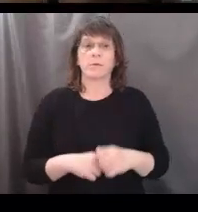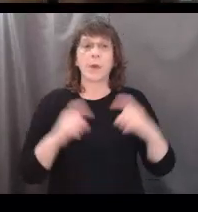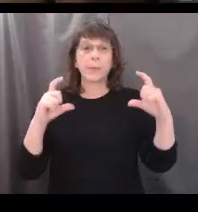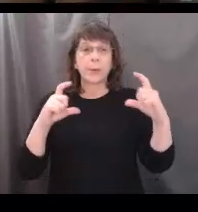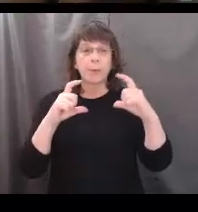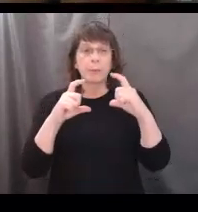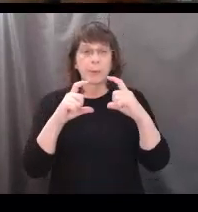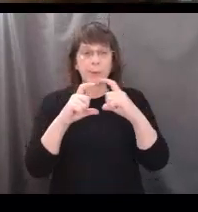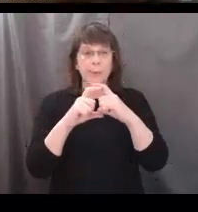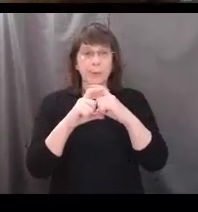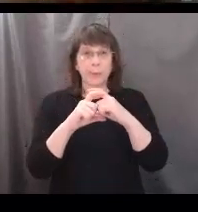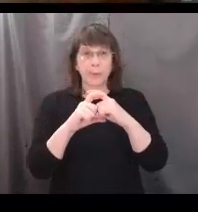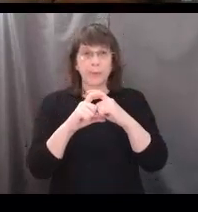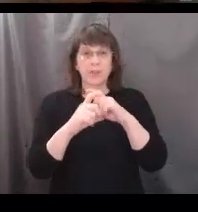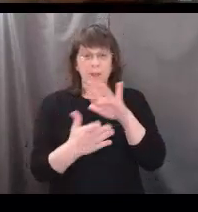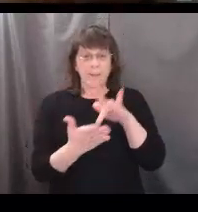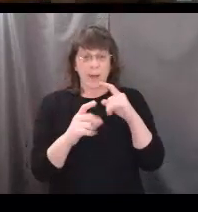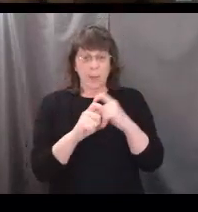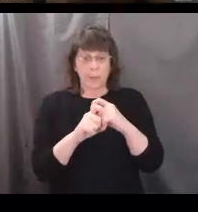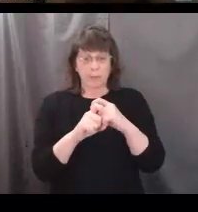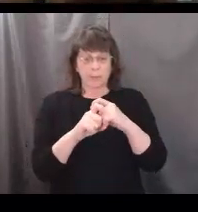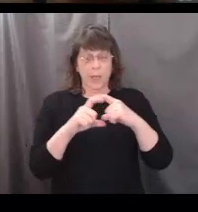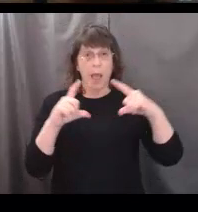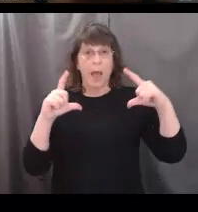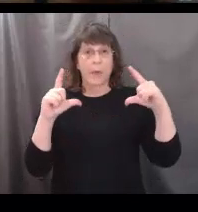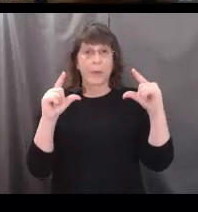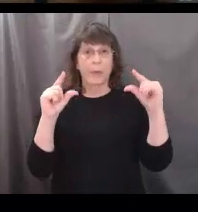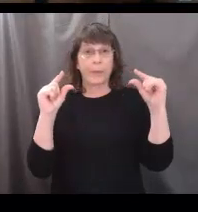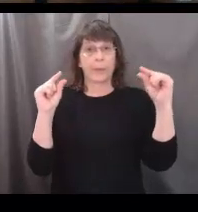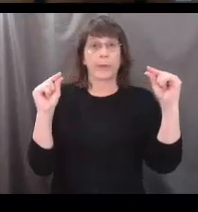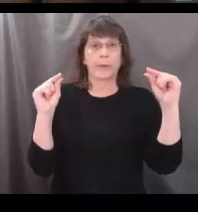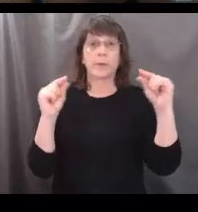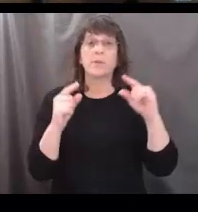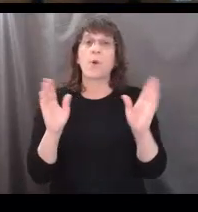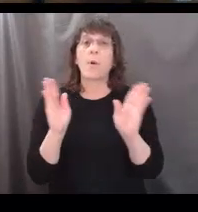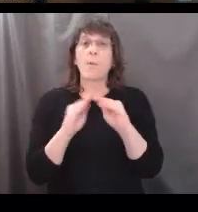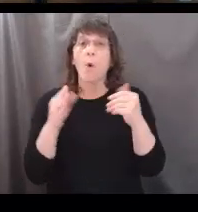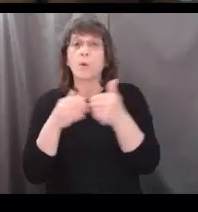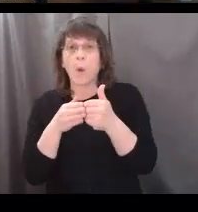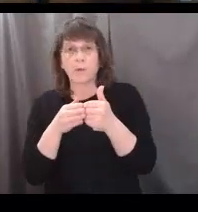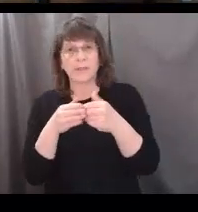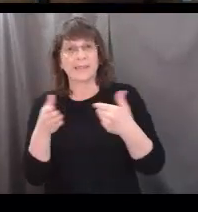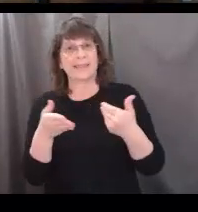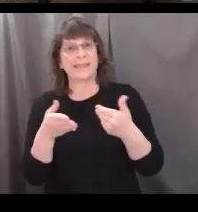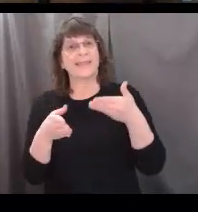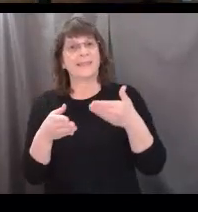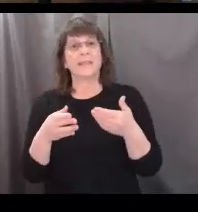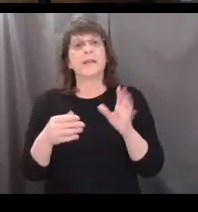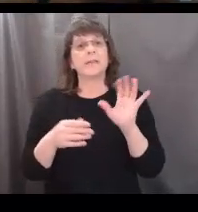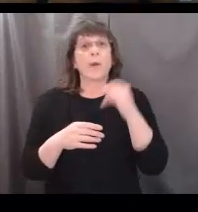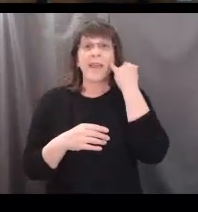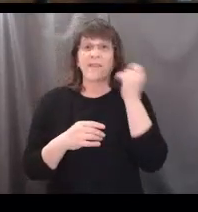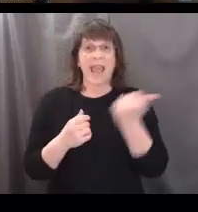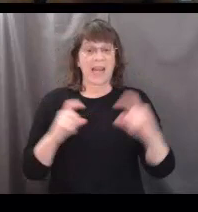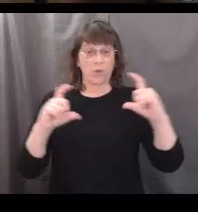get smaller as you move from the center toward the outside of the bark. If there are any rings that do not follow that pattern,